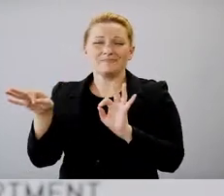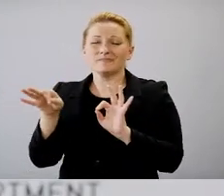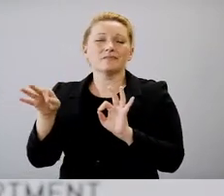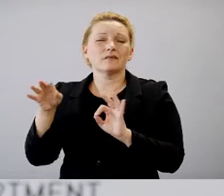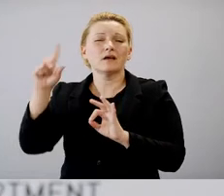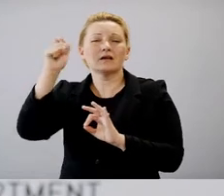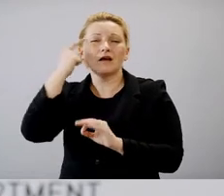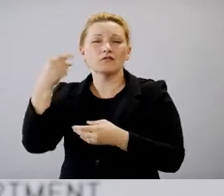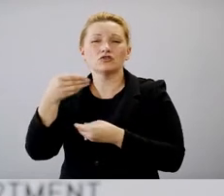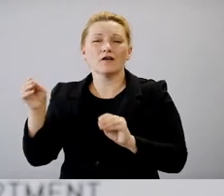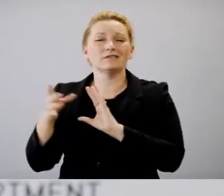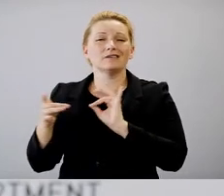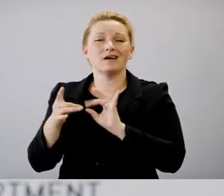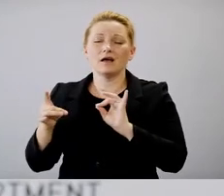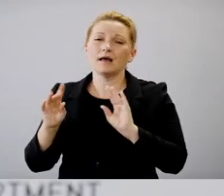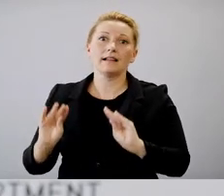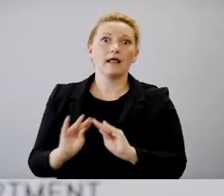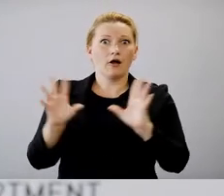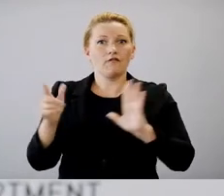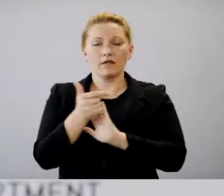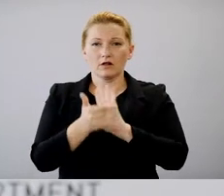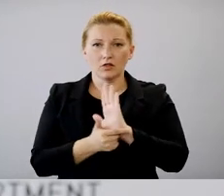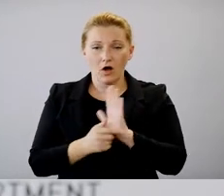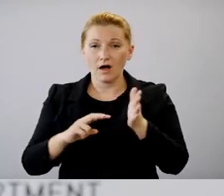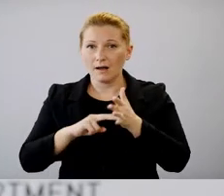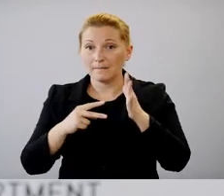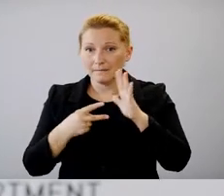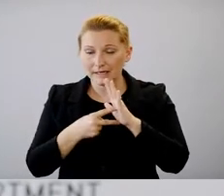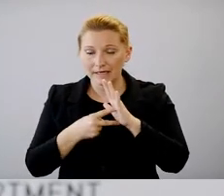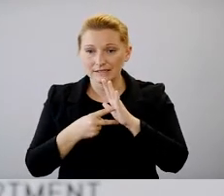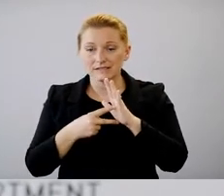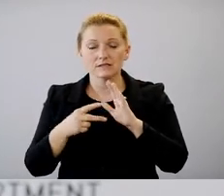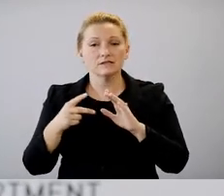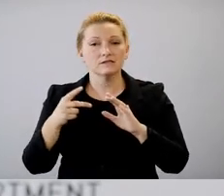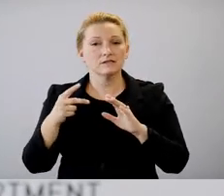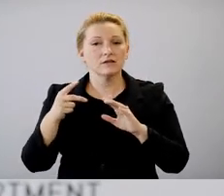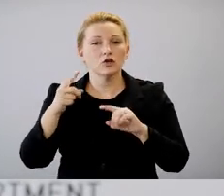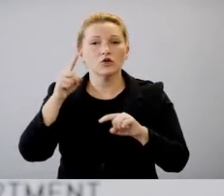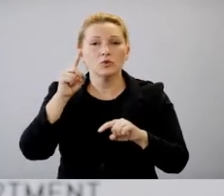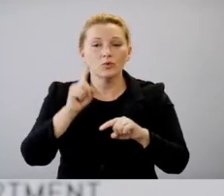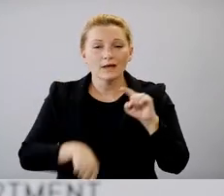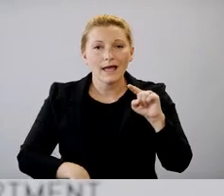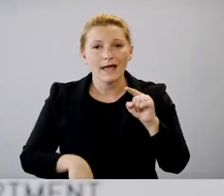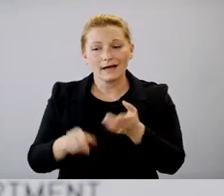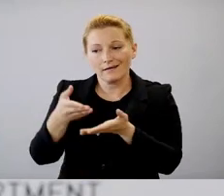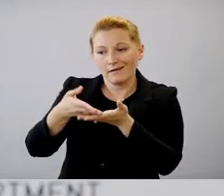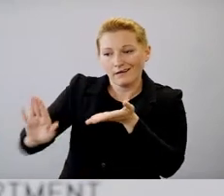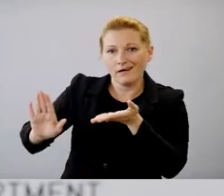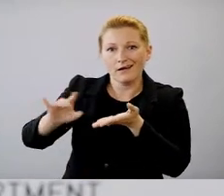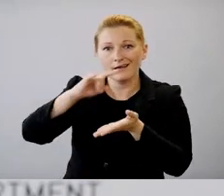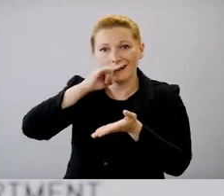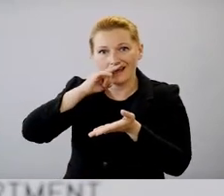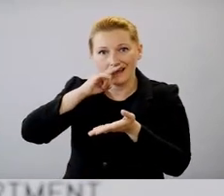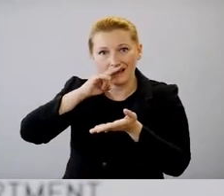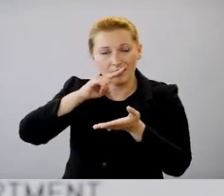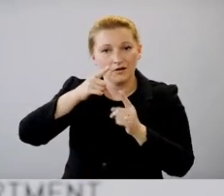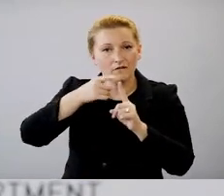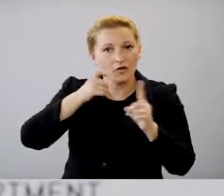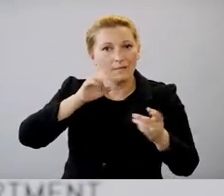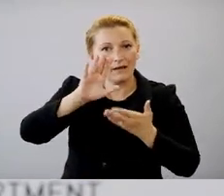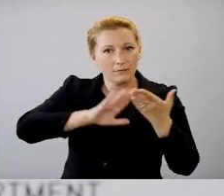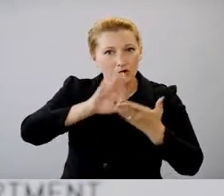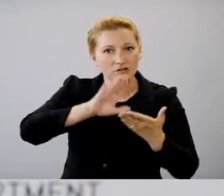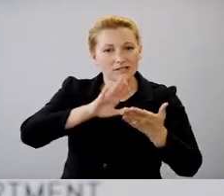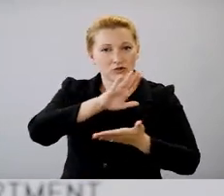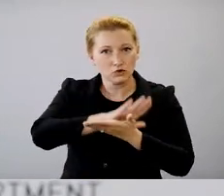exclude children from in-person, uh, services based solely on their vaccination status or, um, whether or not they use